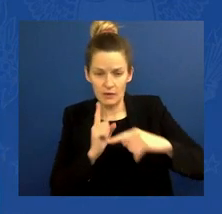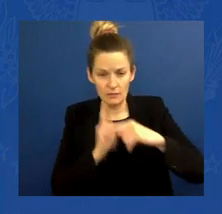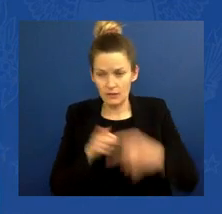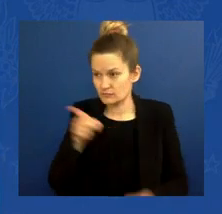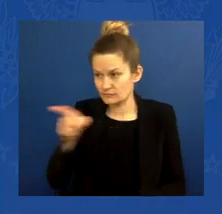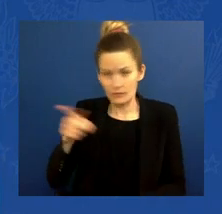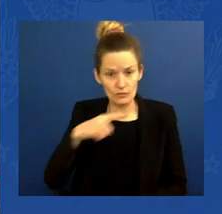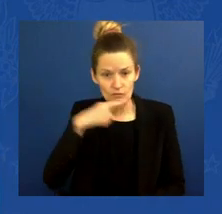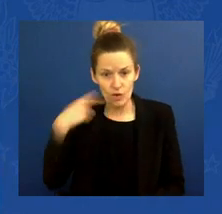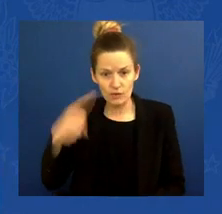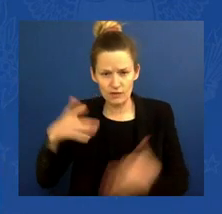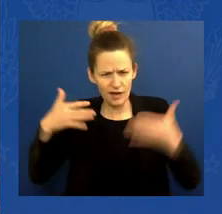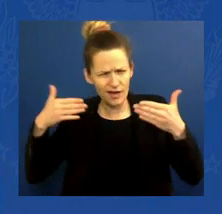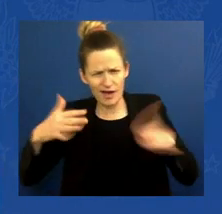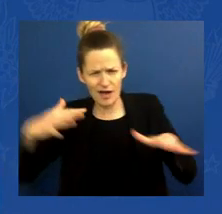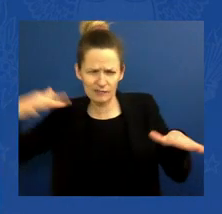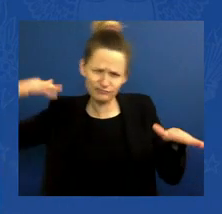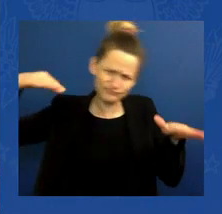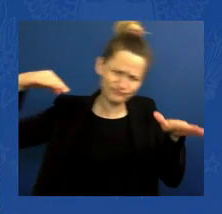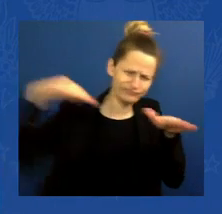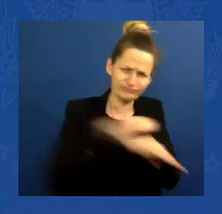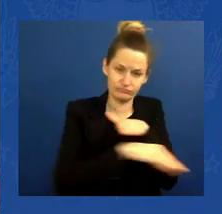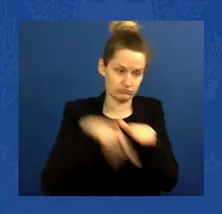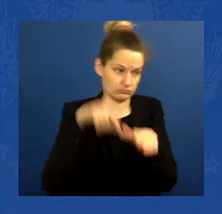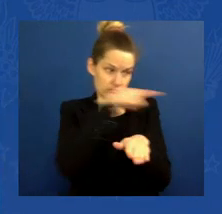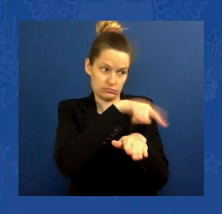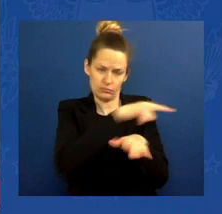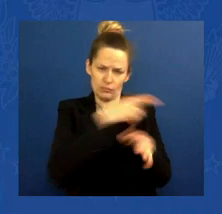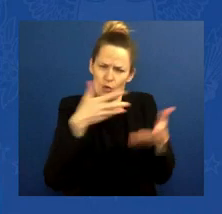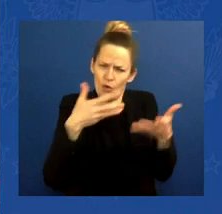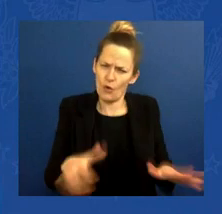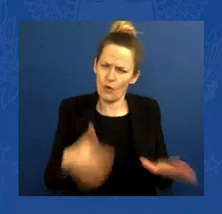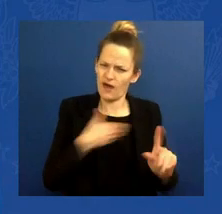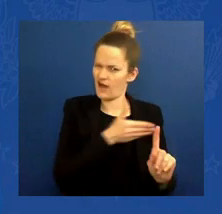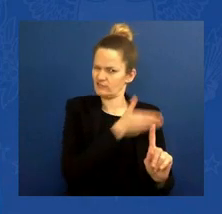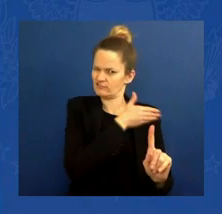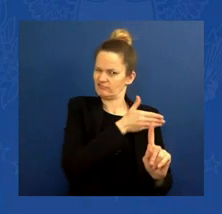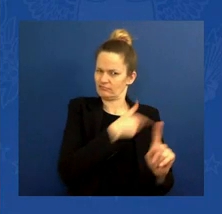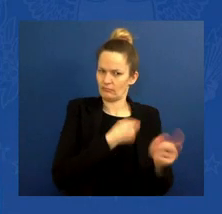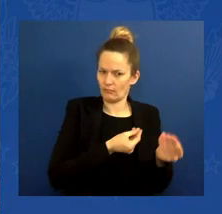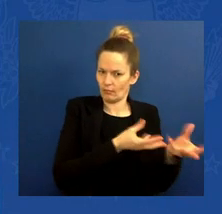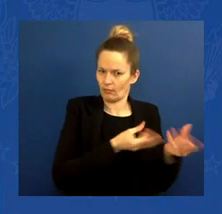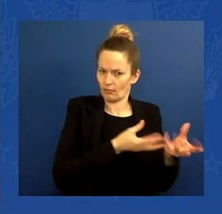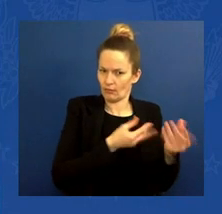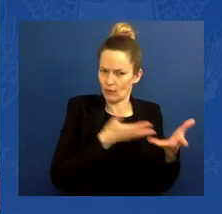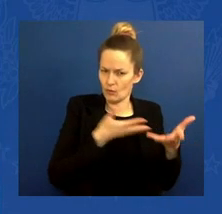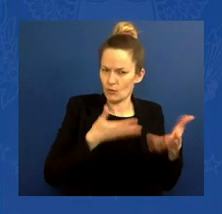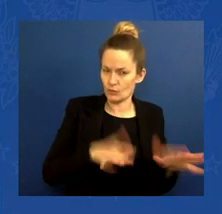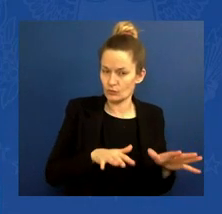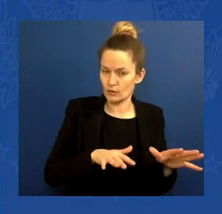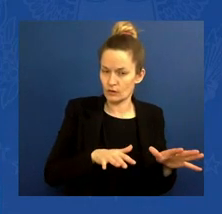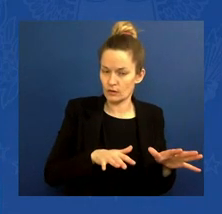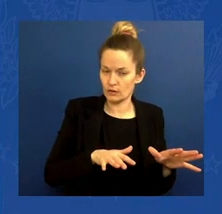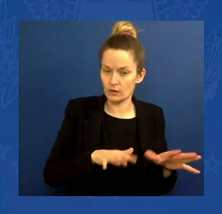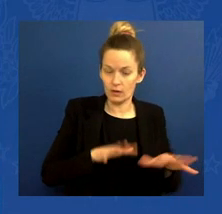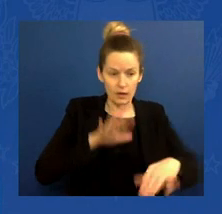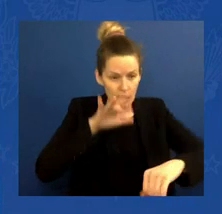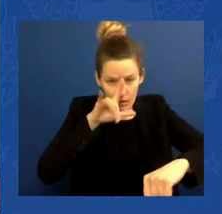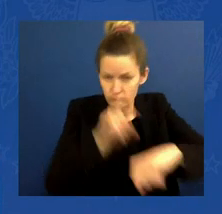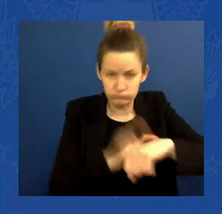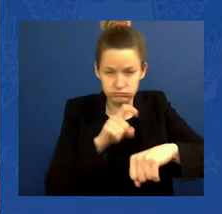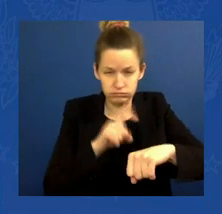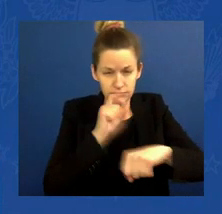And once the war started, we immediately rushed $350 million in additional aid to further address their needs.